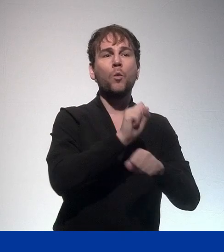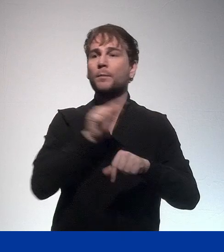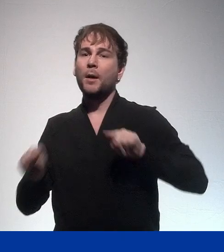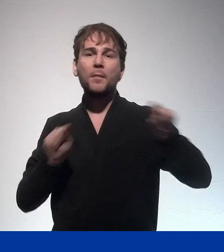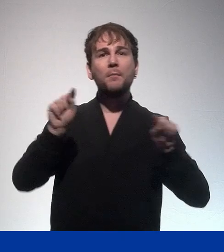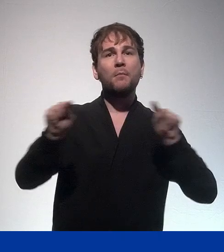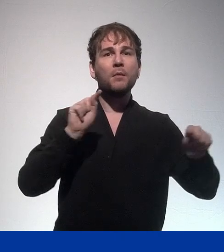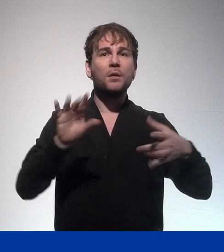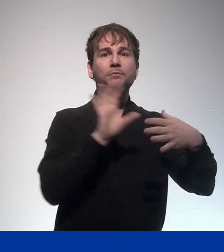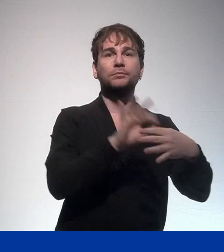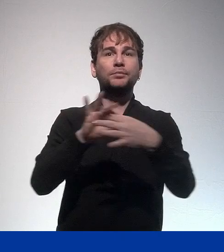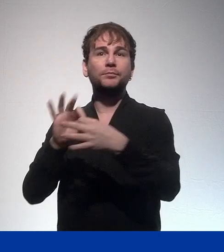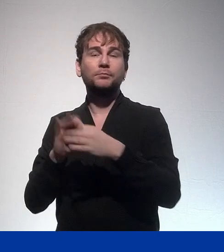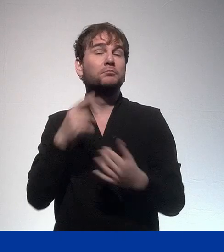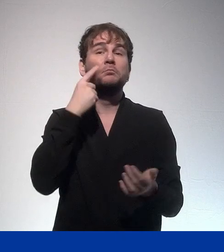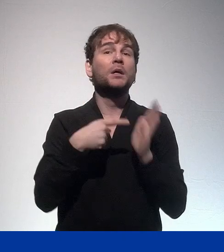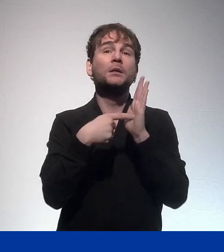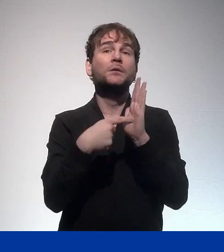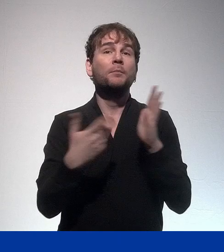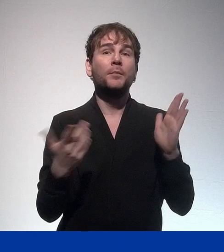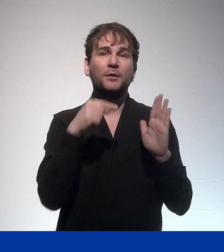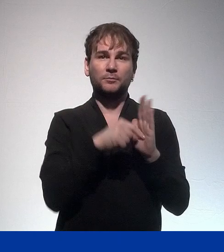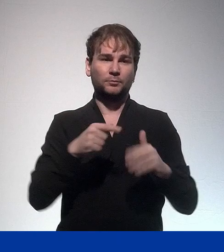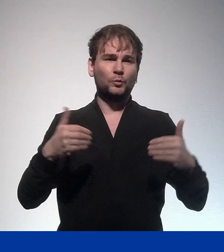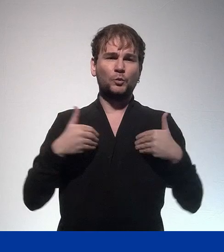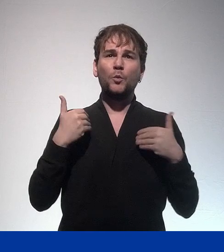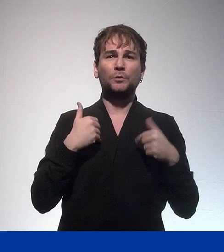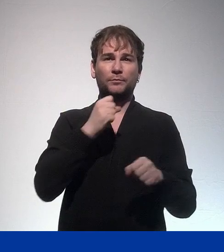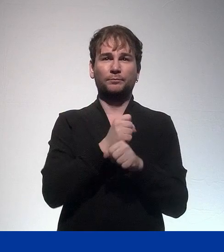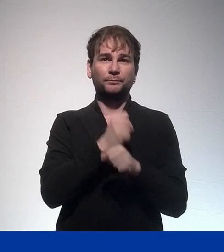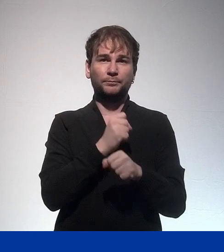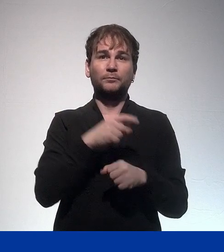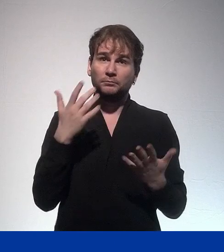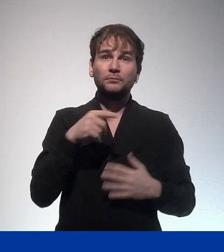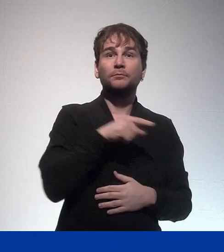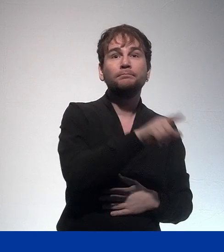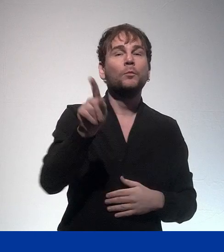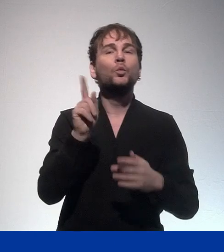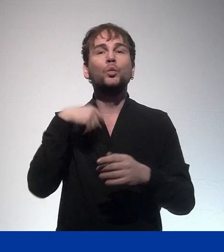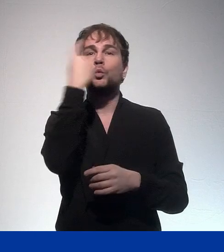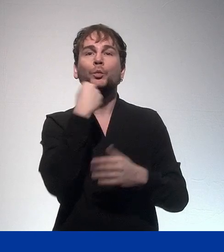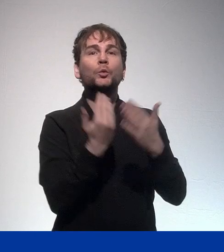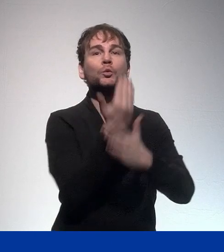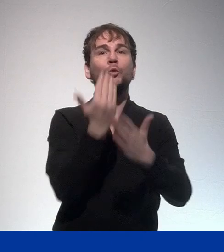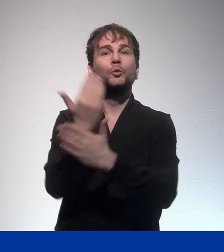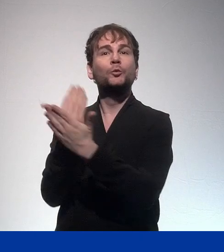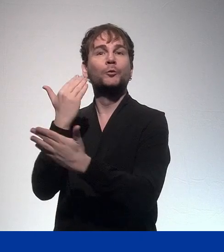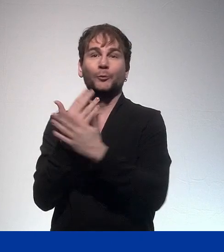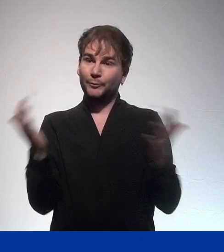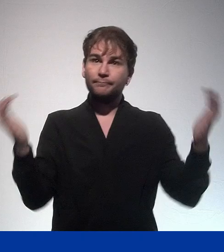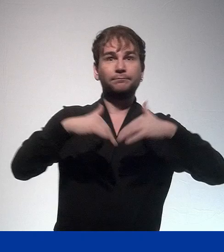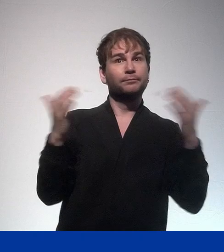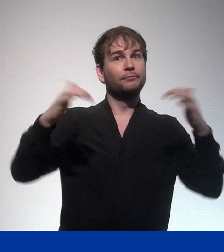This will bring together existing and new stakeholders in youth work and it will ensure that the subject of youth work in Europe remains